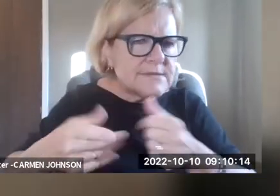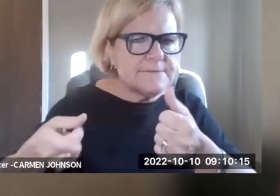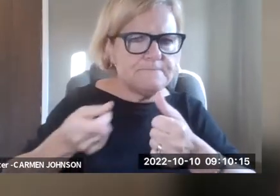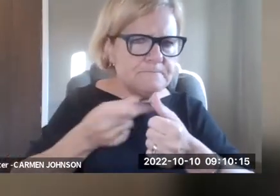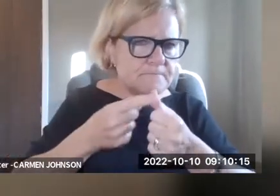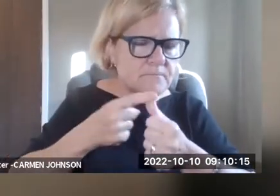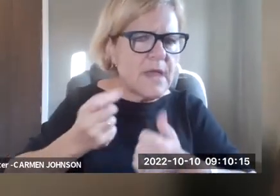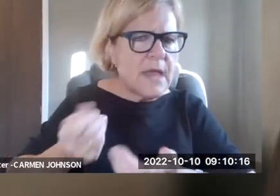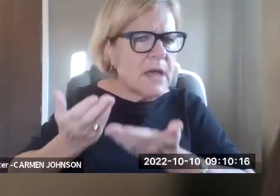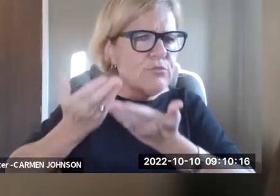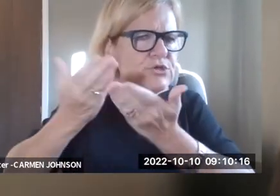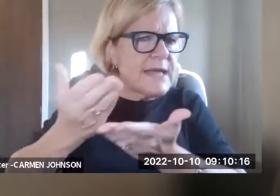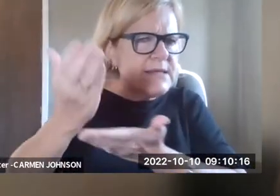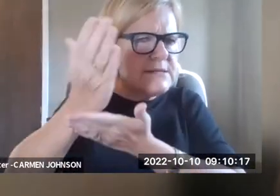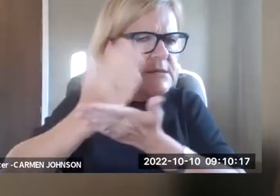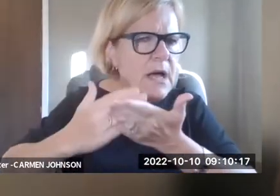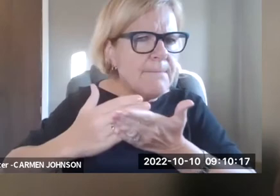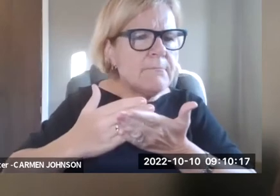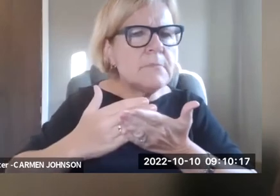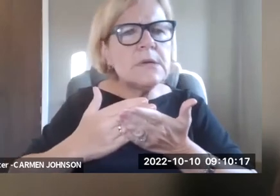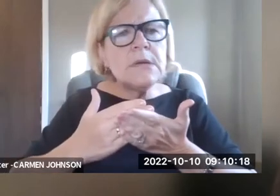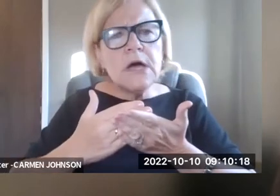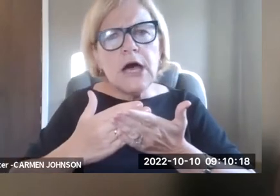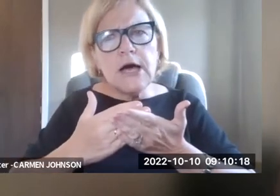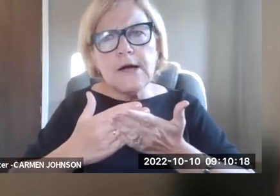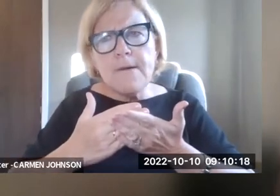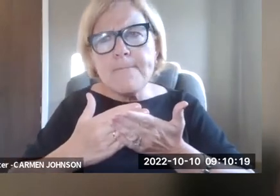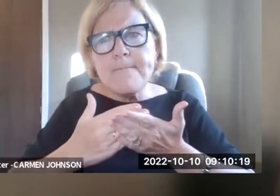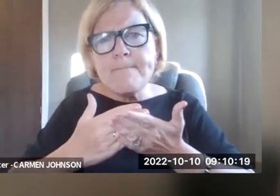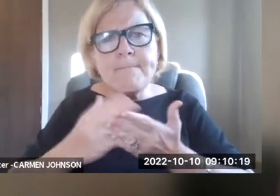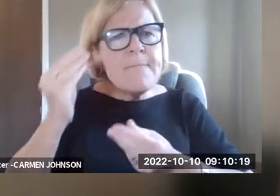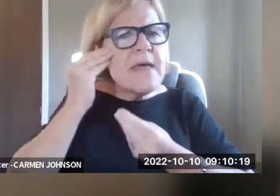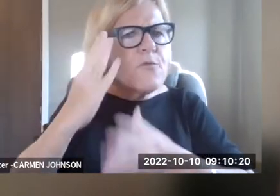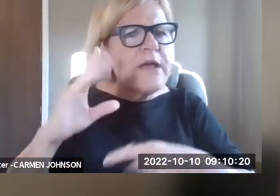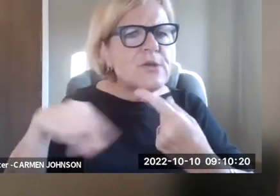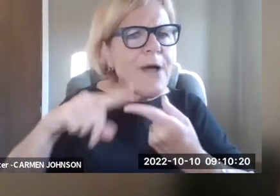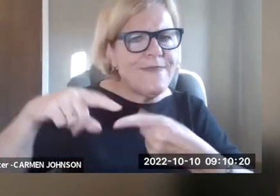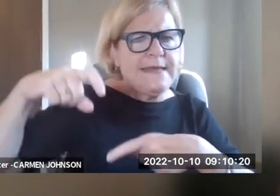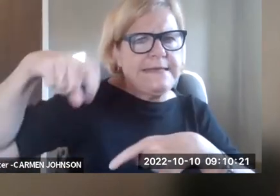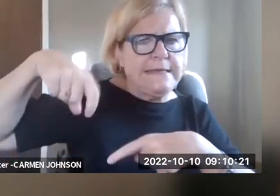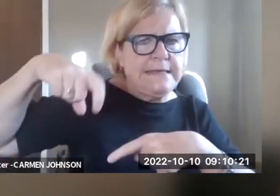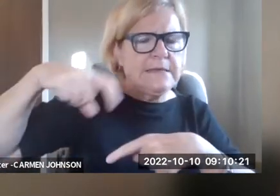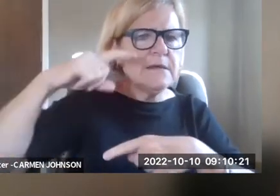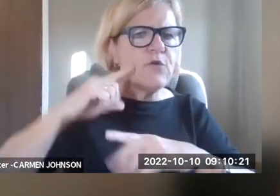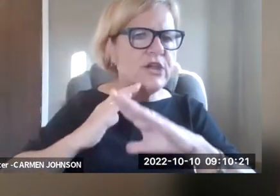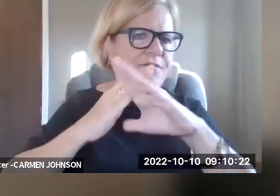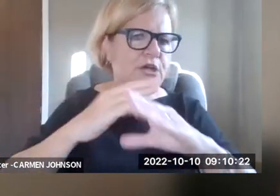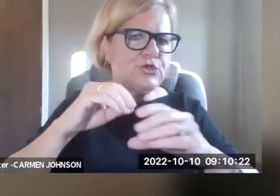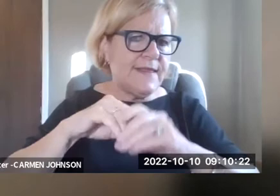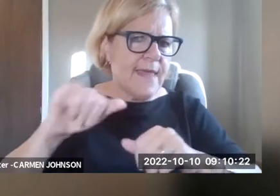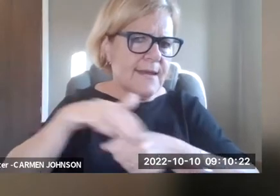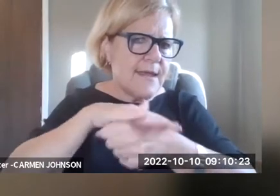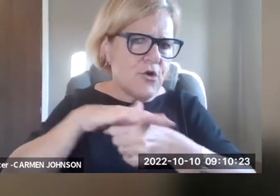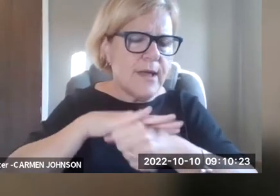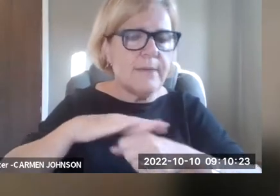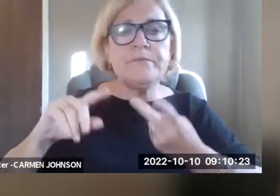the paper itself, um, does a couple of things. Number one, it presents some, some,